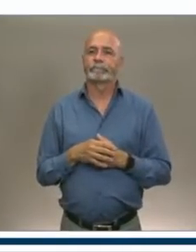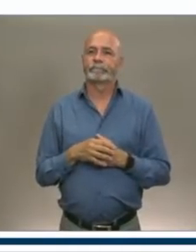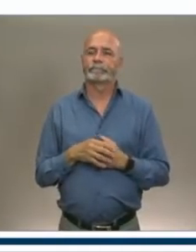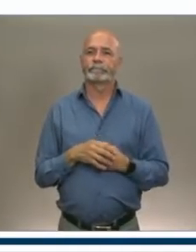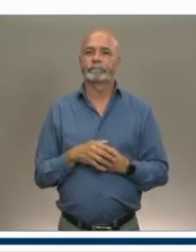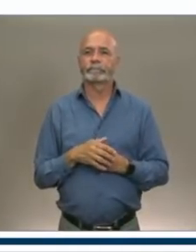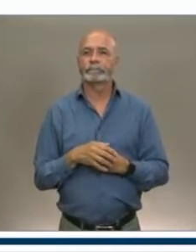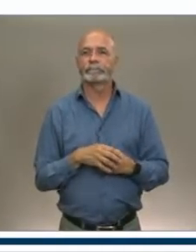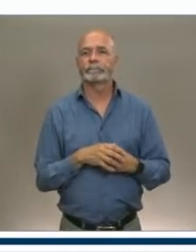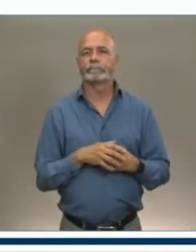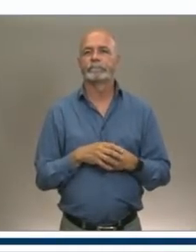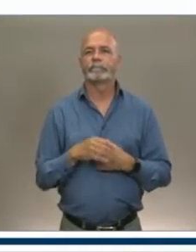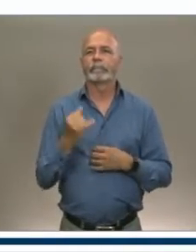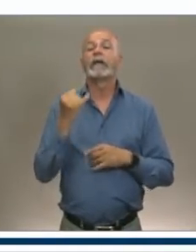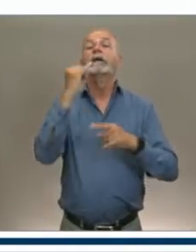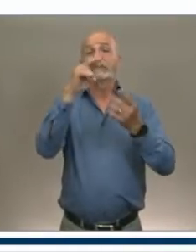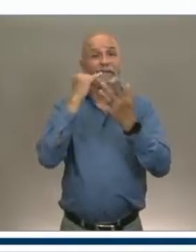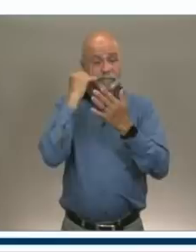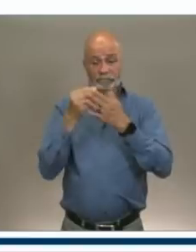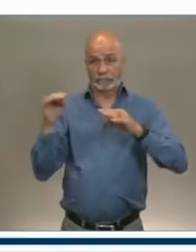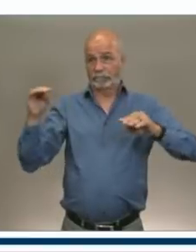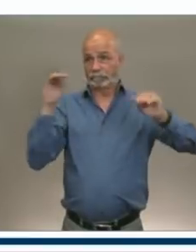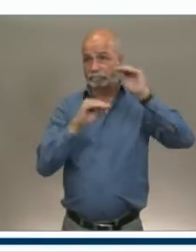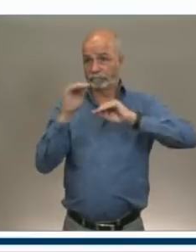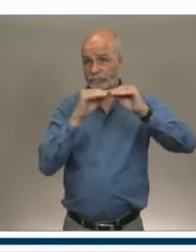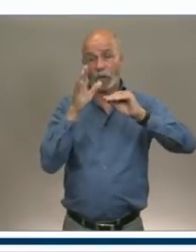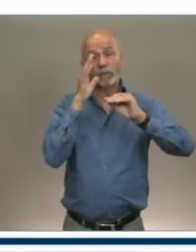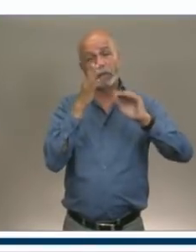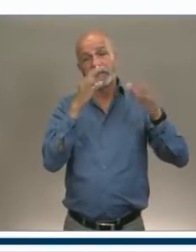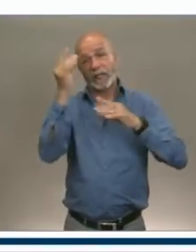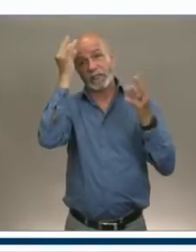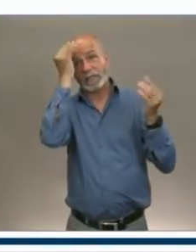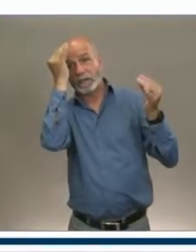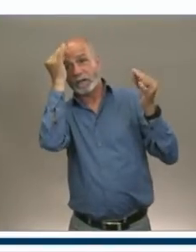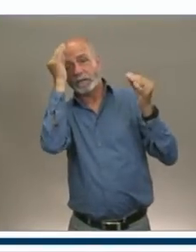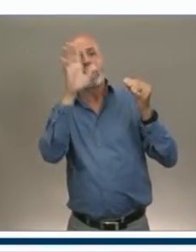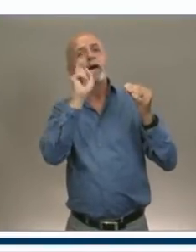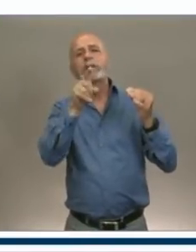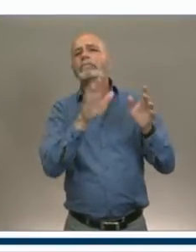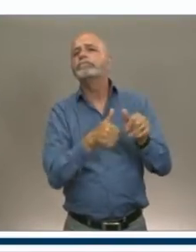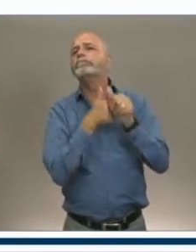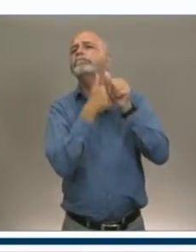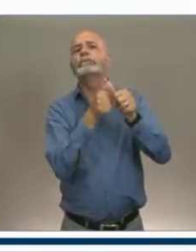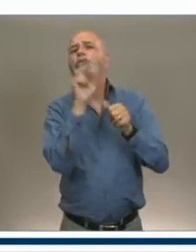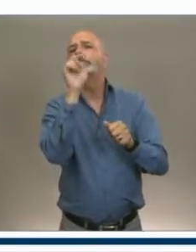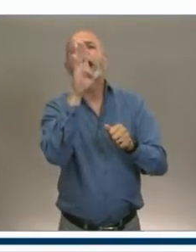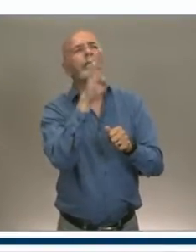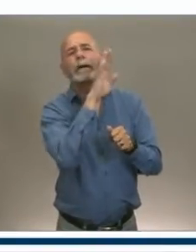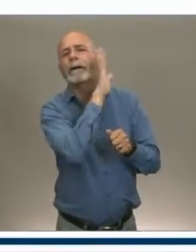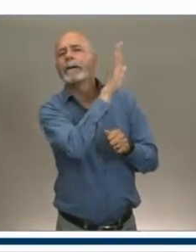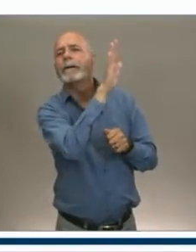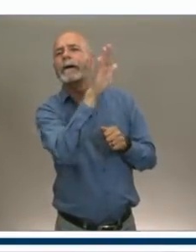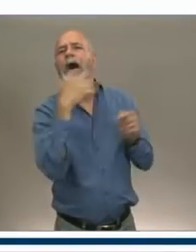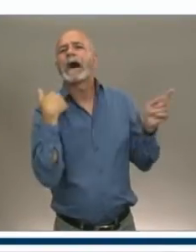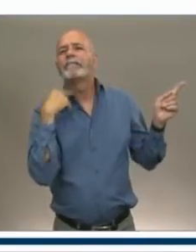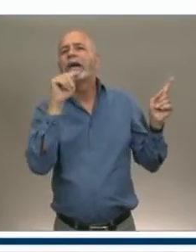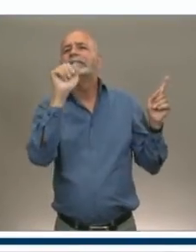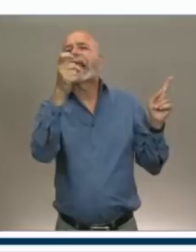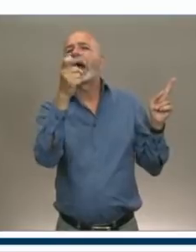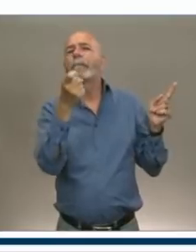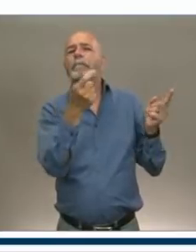any consideration given to a matching New Brunswick program, which provides tax rebates to travelers? Never.